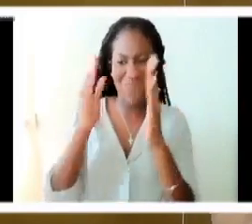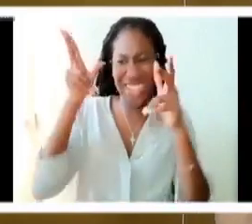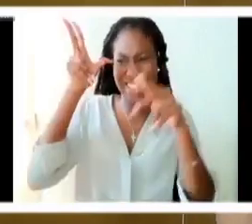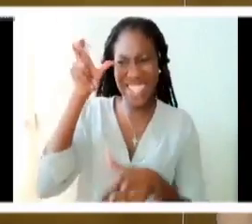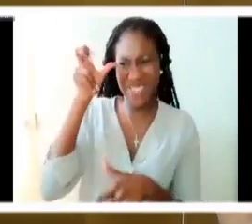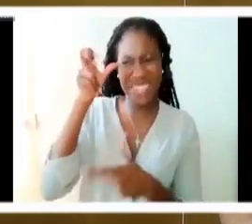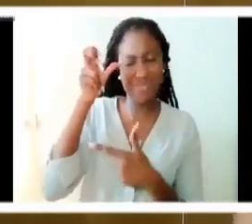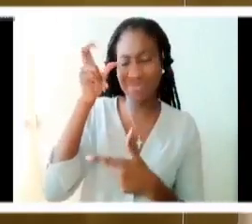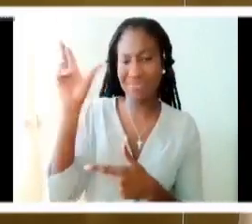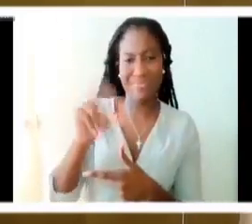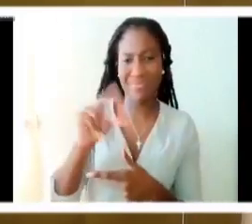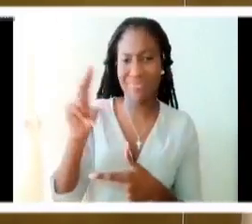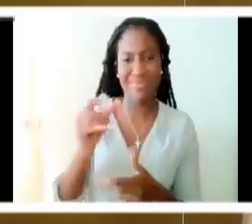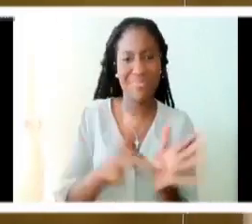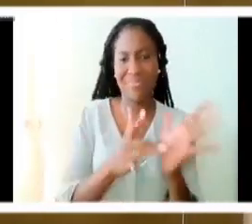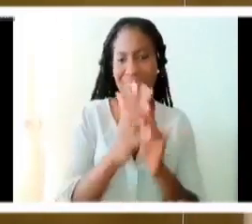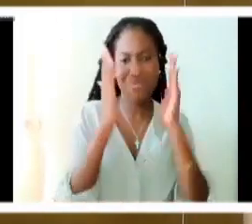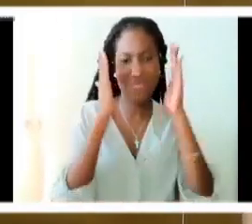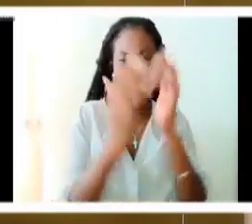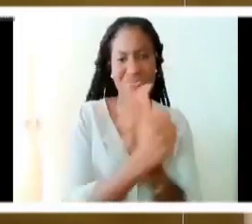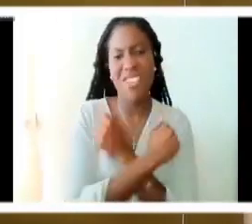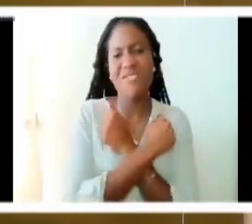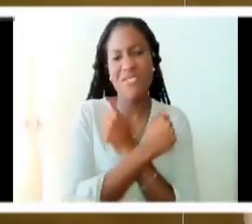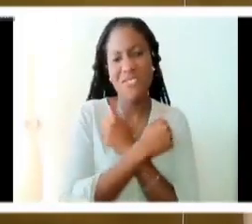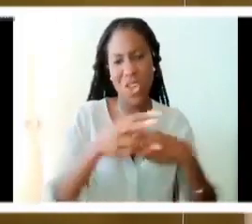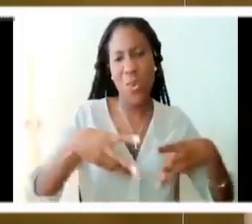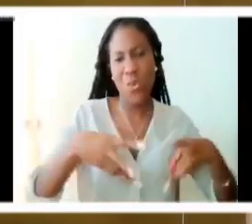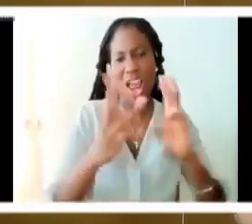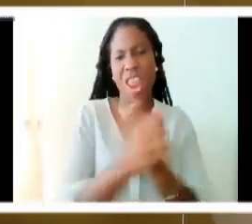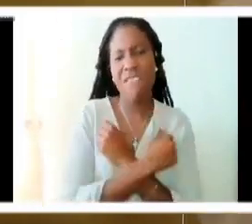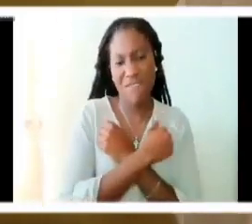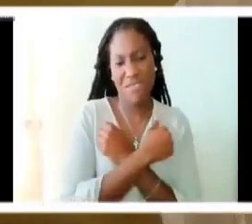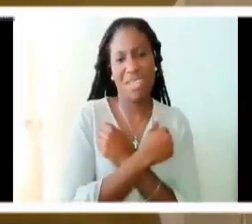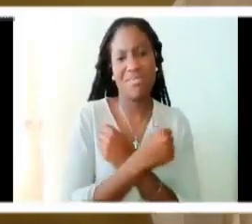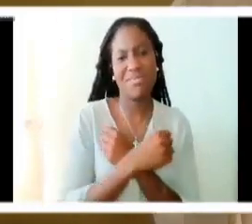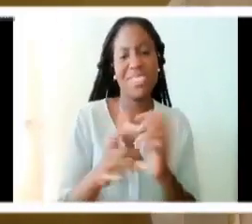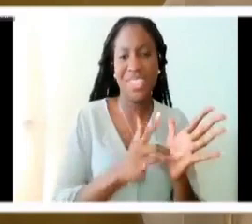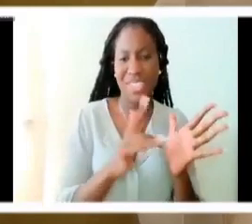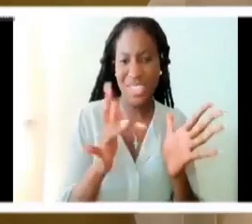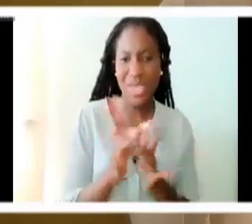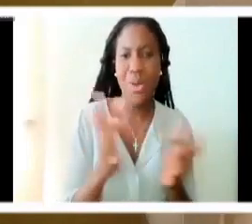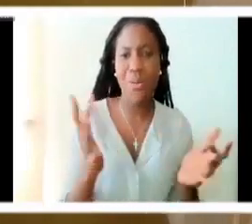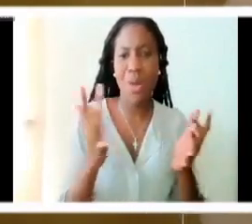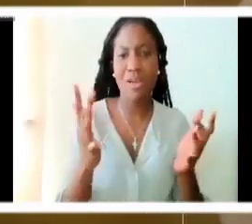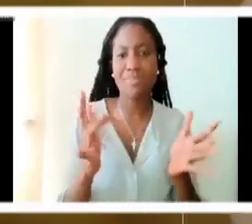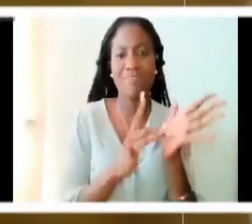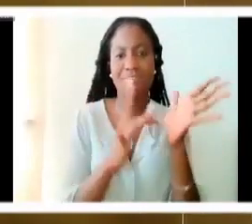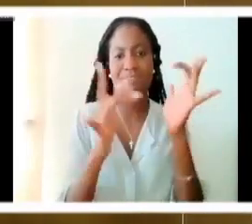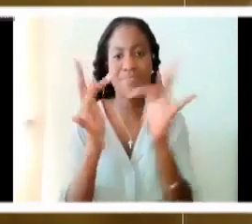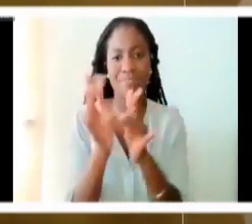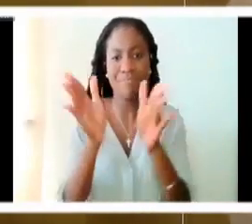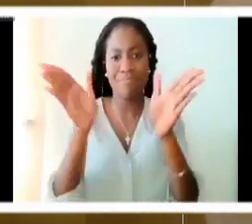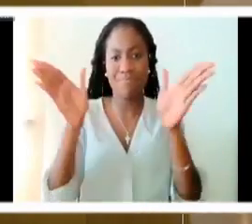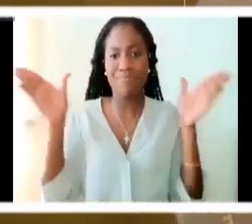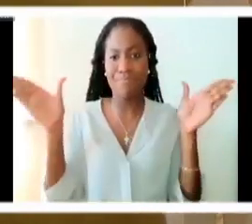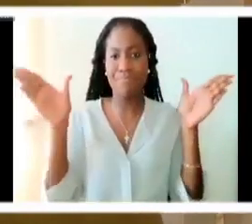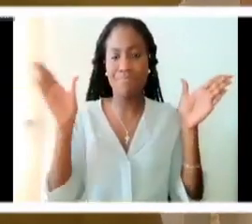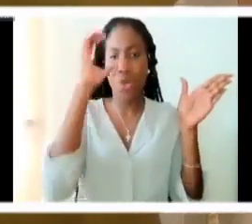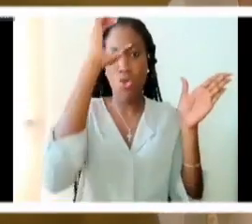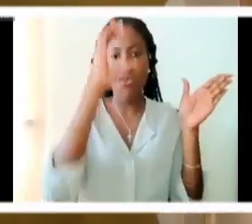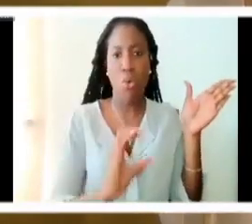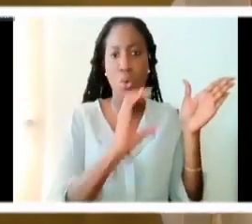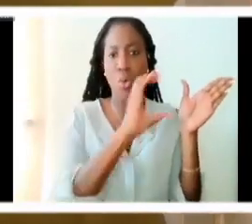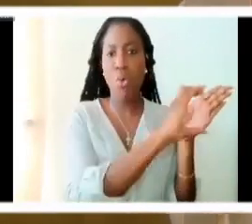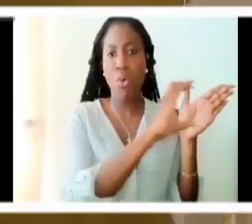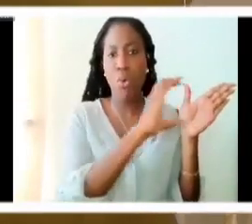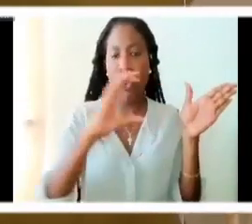way and the loving way is that what he does is through the cross and that's why in the deaf community